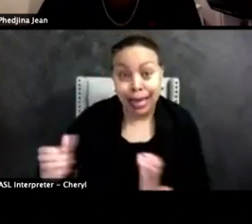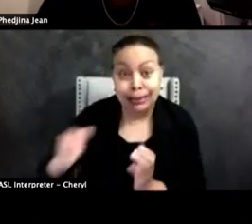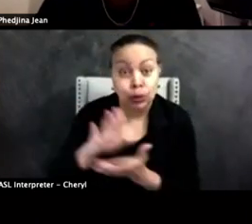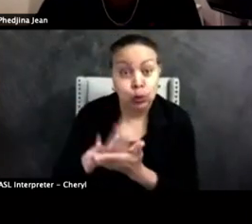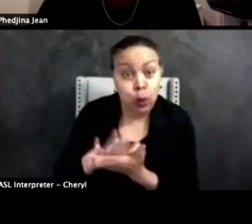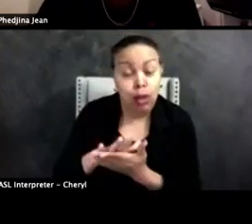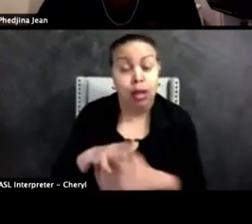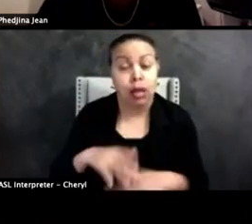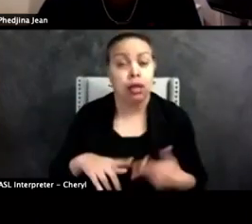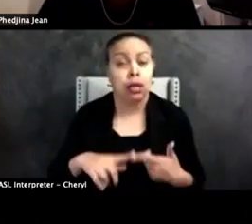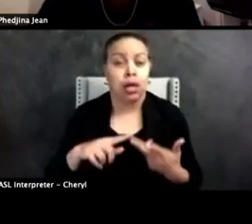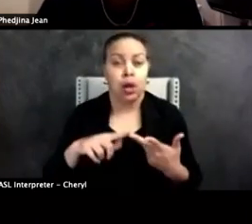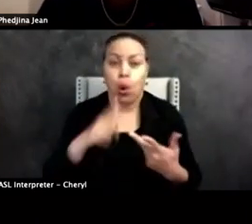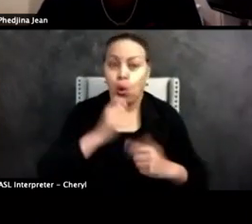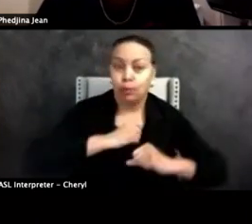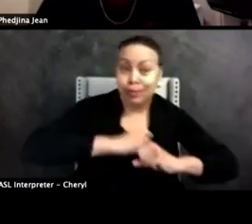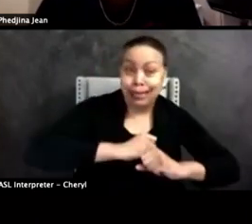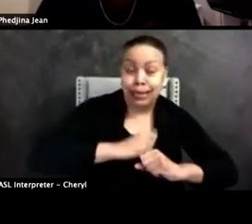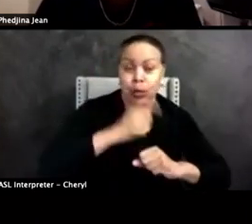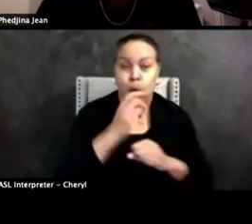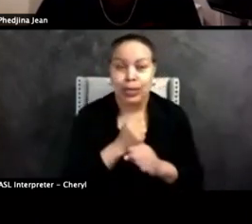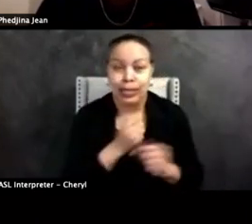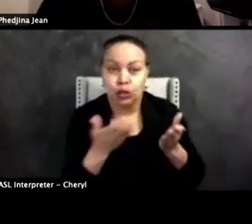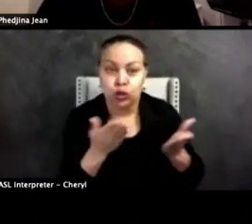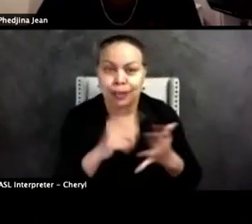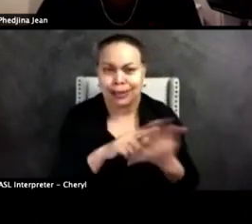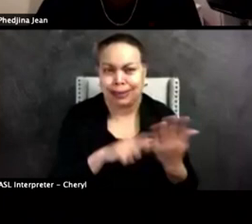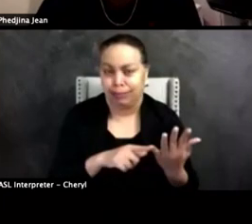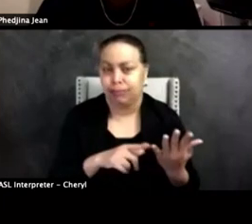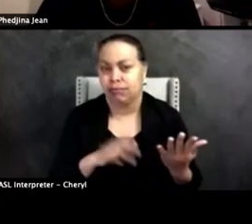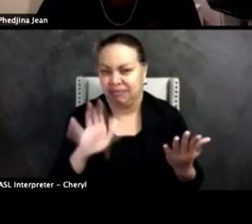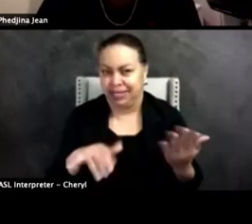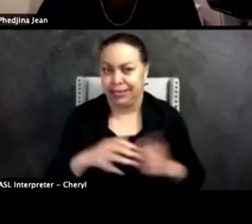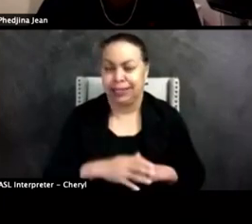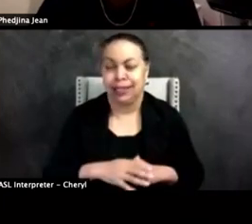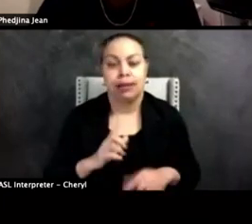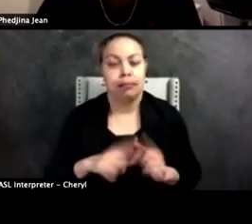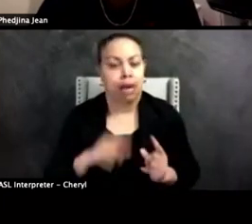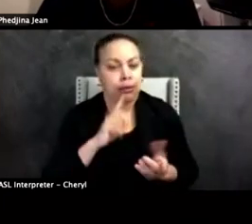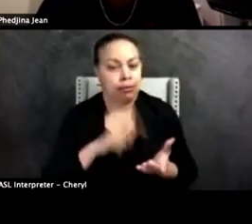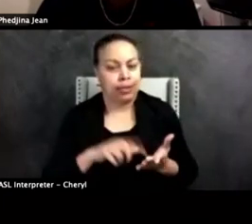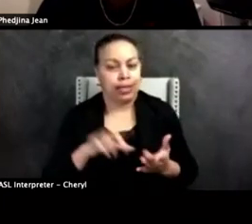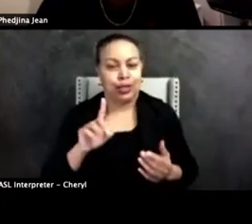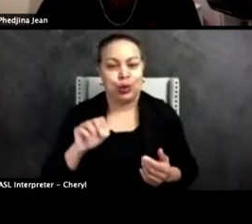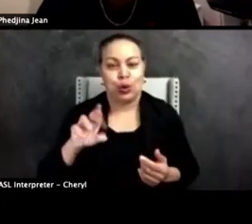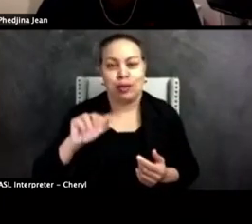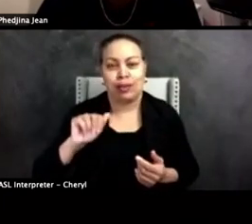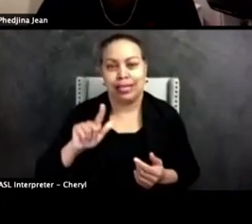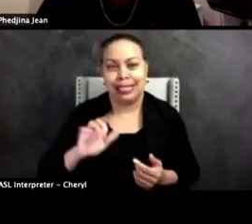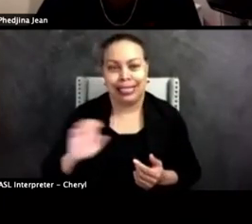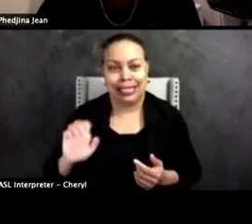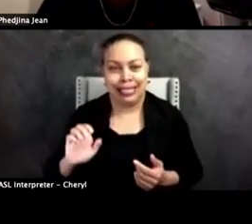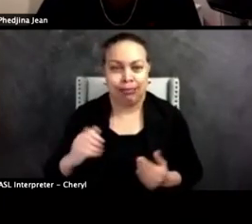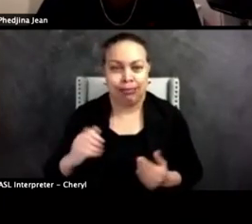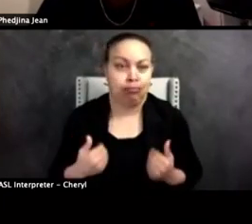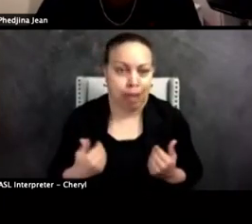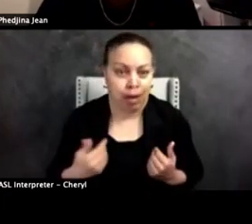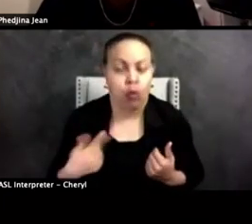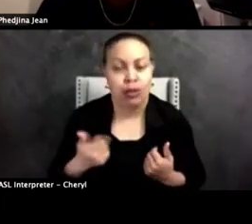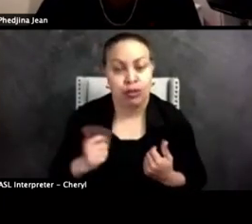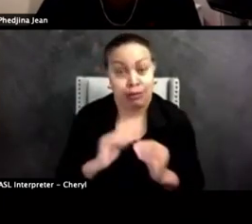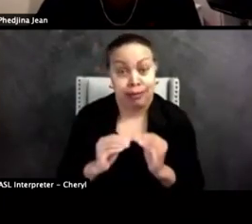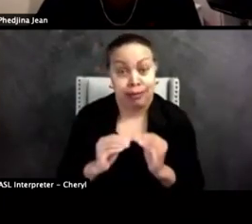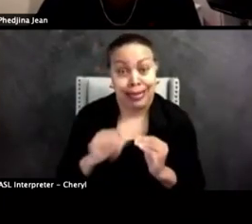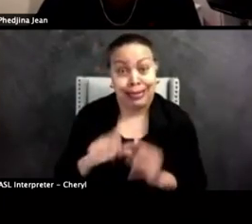uh, who gets protected and served. Um, but I wanted to acknowledge, uh, Dora Lee because she's young and we're trying to do this work of correcting this